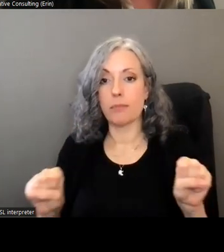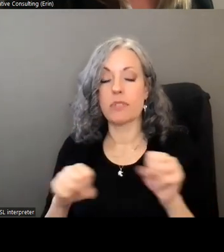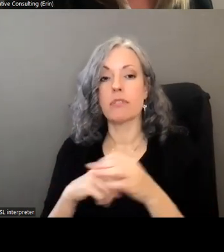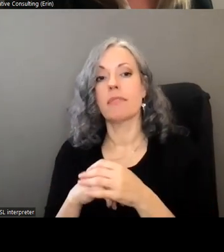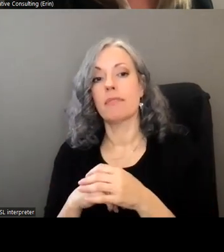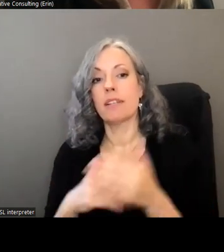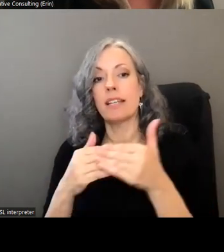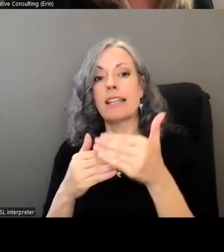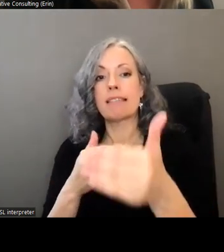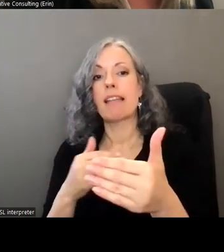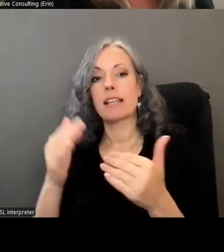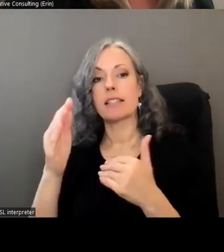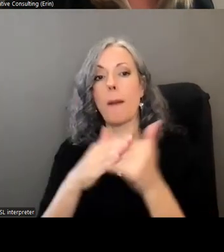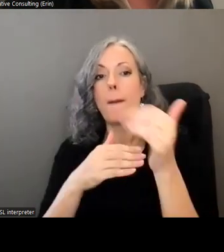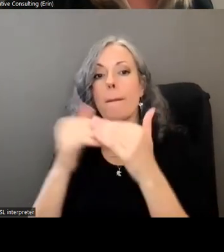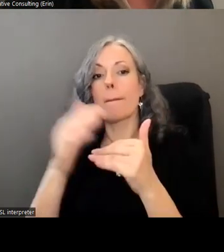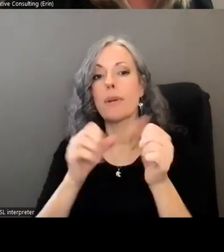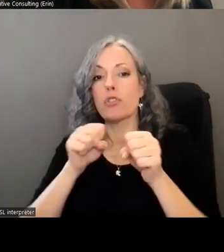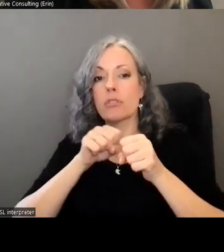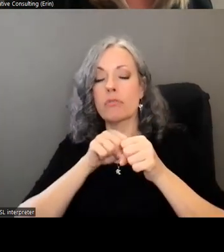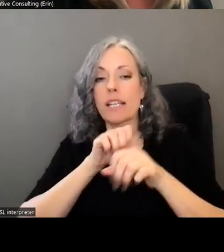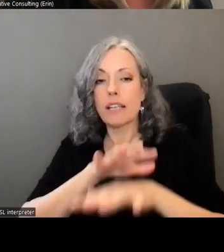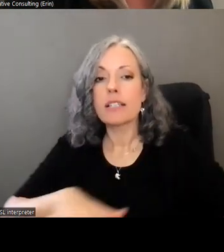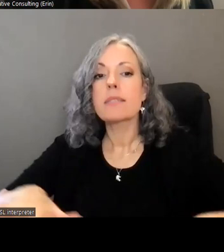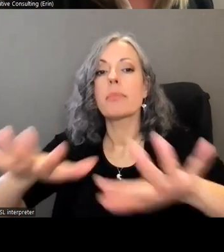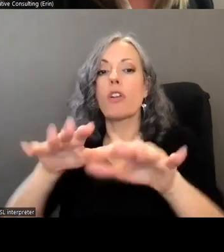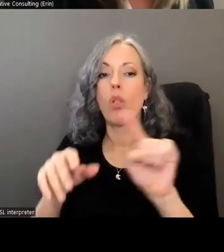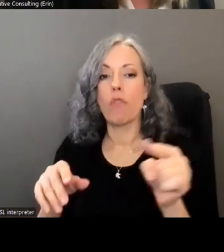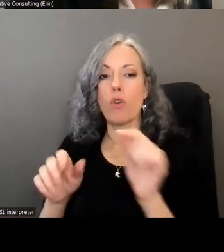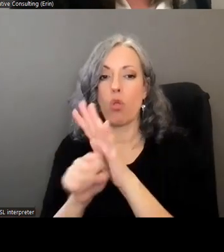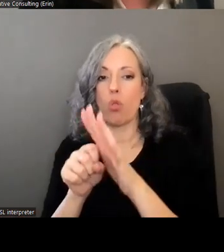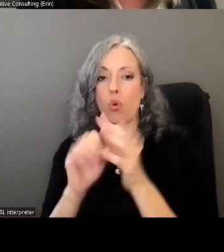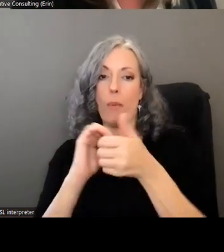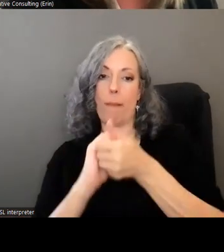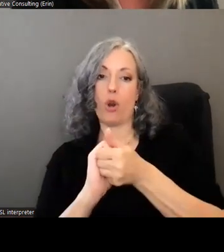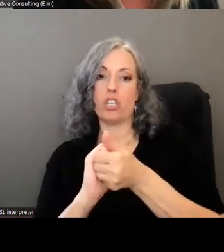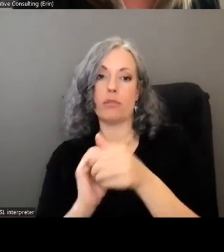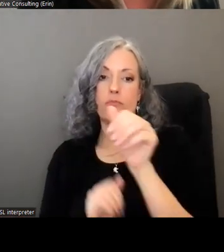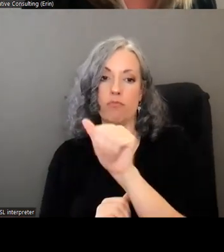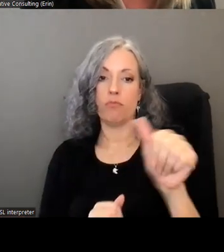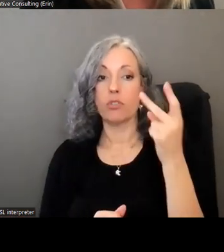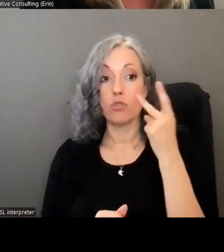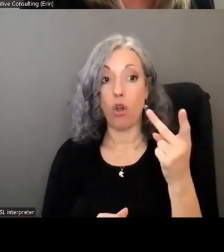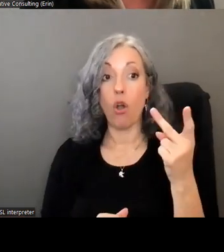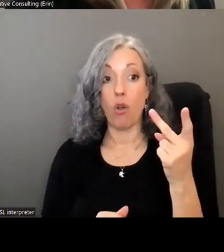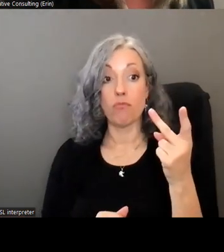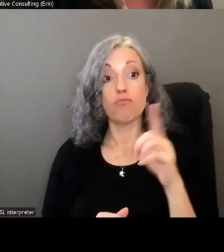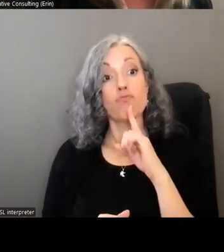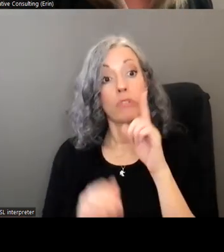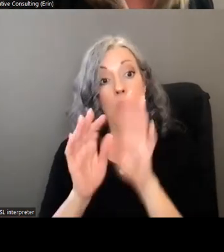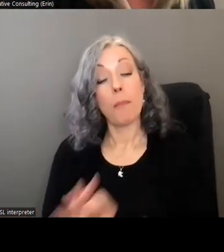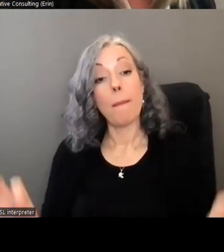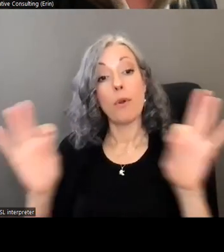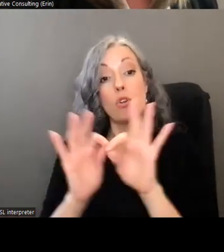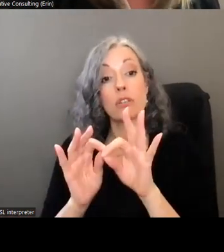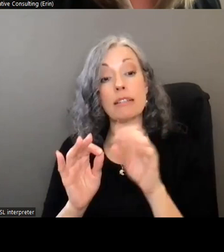idea was around building building building and expanding local and state level partnerships uh triple a's saw that it would be ideal that there'd be greater state